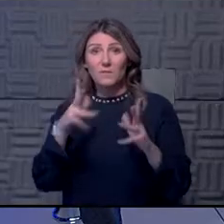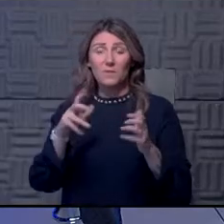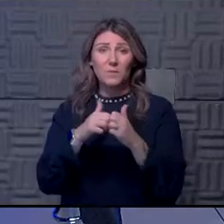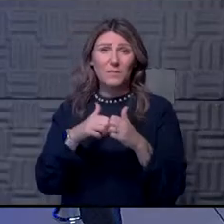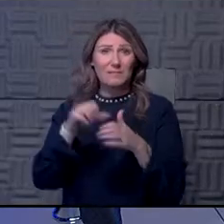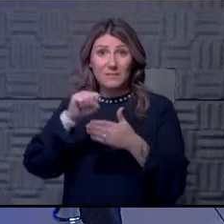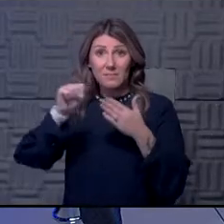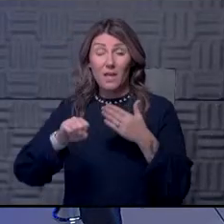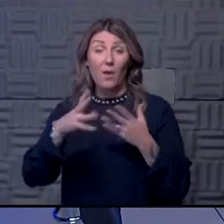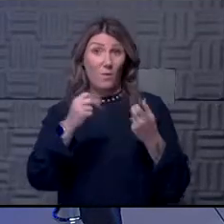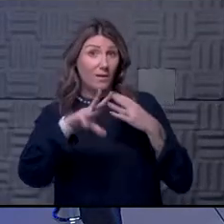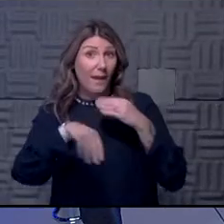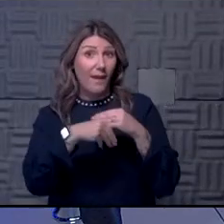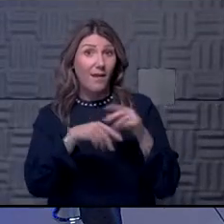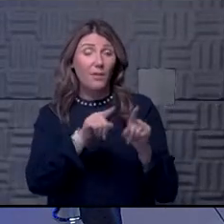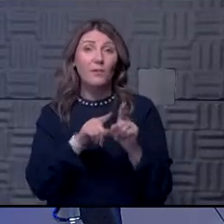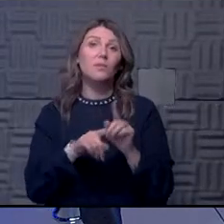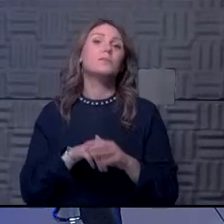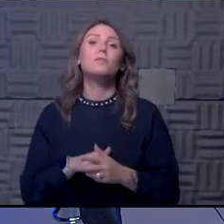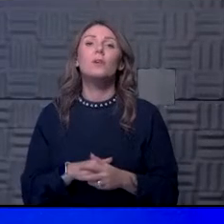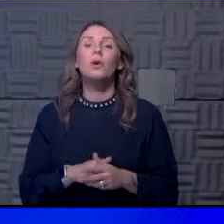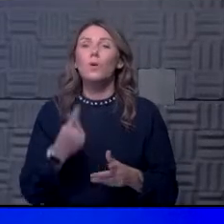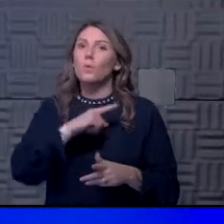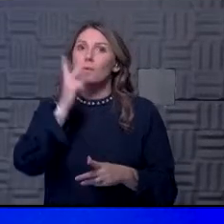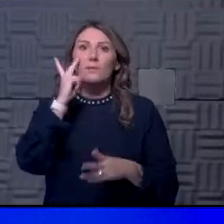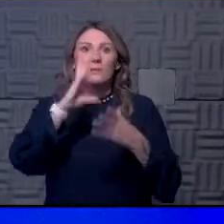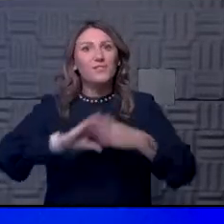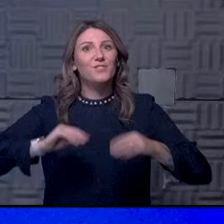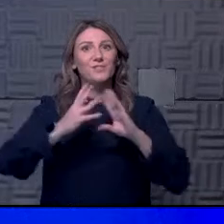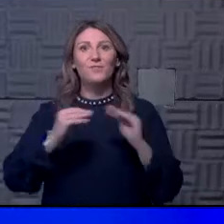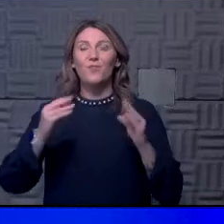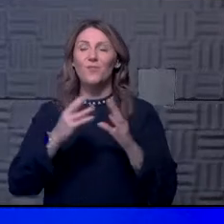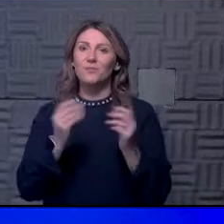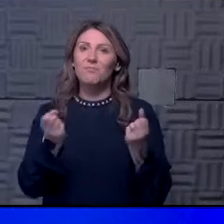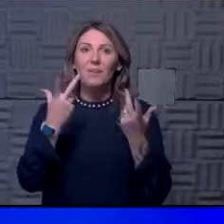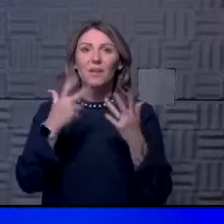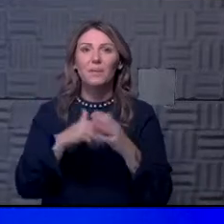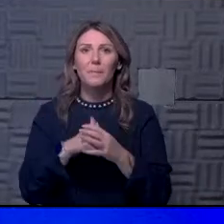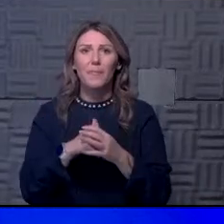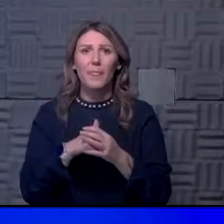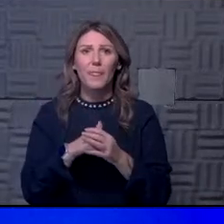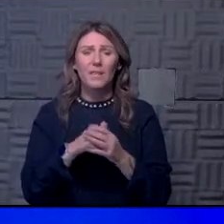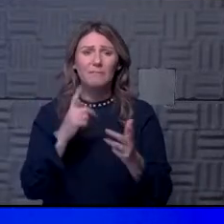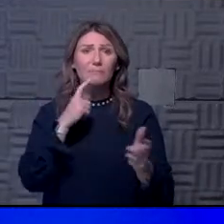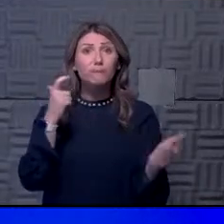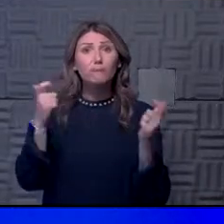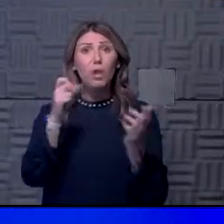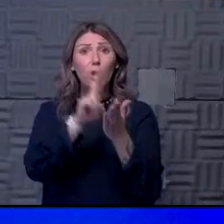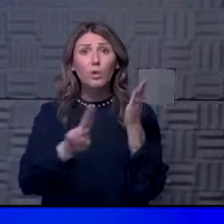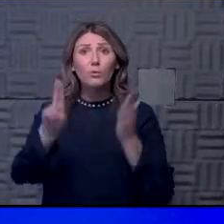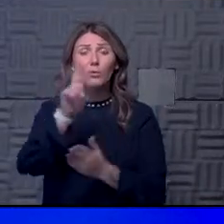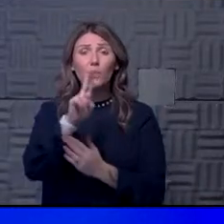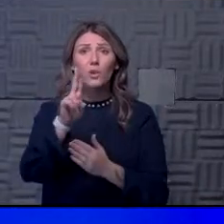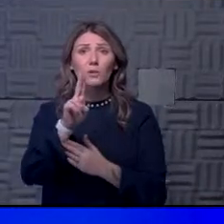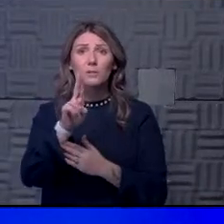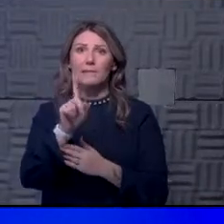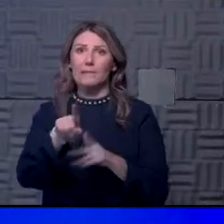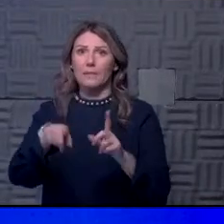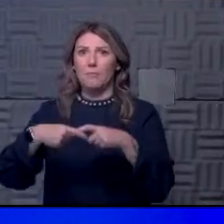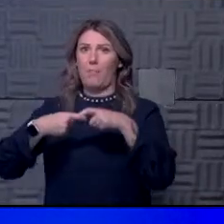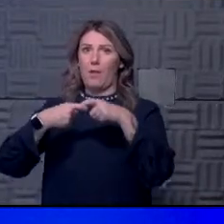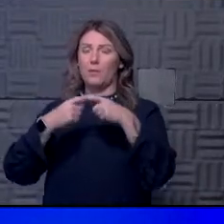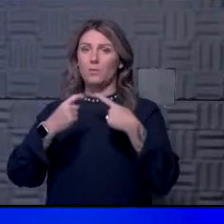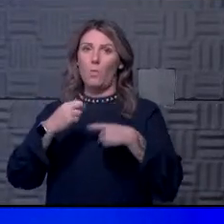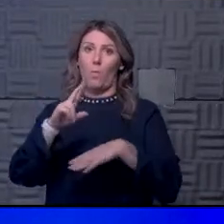I'd like to add, yeah, to that, we see stories all the time. There's a couple of been large universities who have had to pause